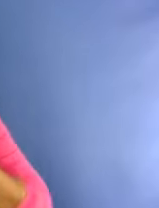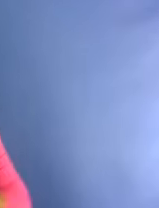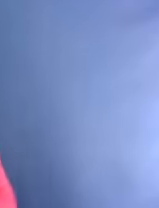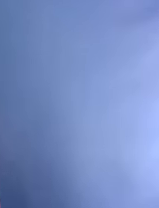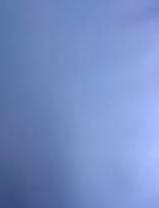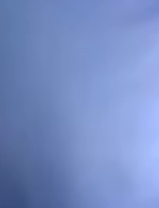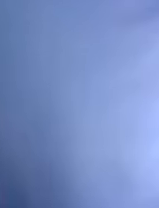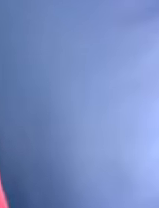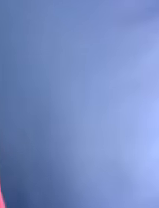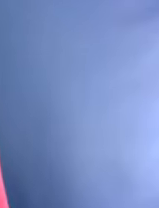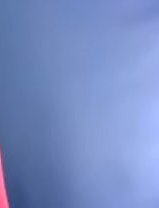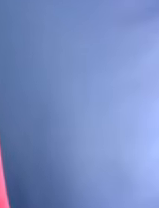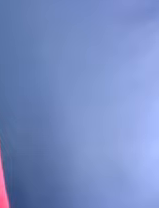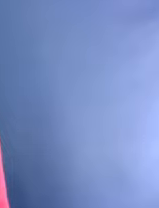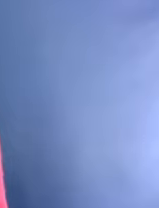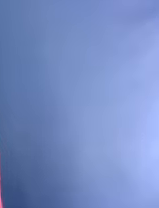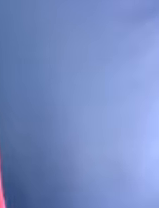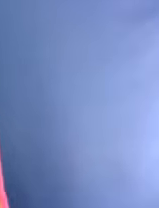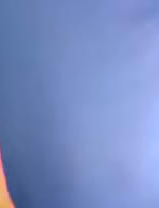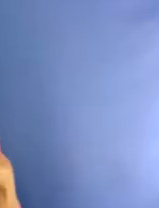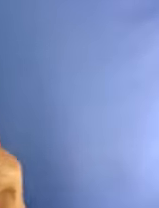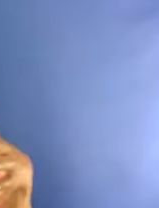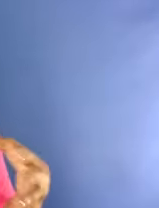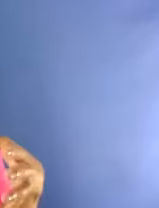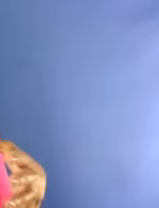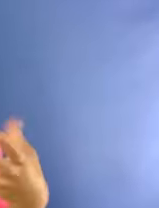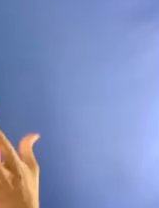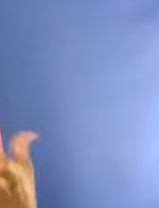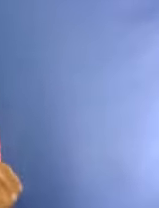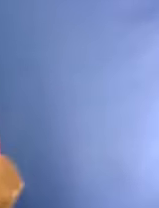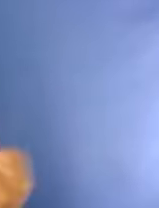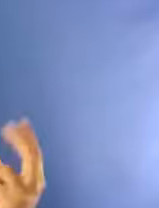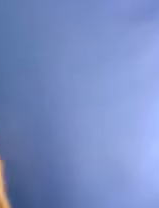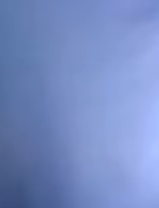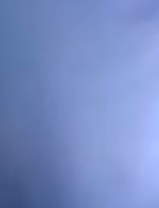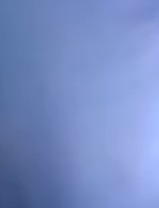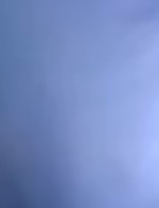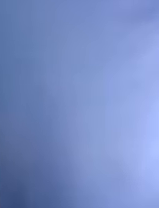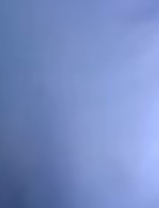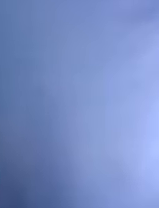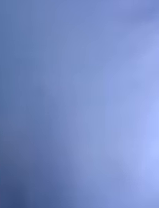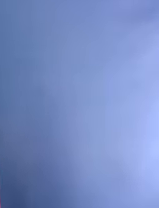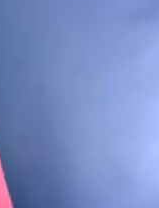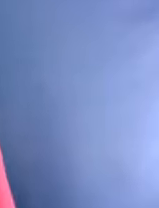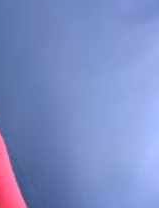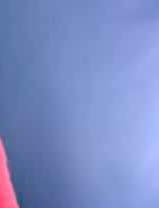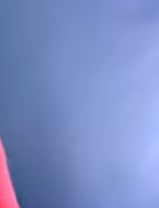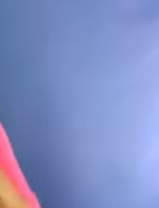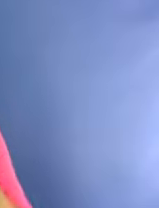expanded our membership. We are fostering connections and collaborations and going from strength to strength.